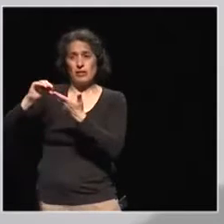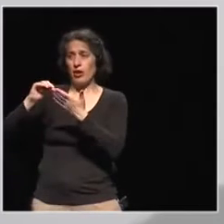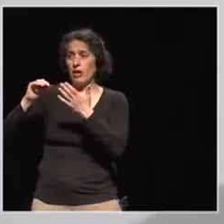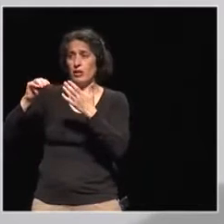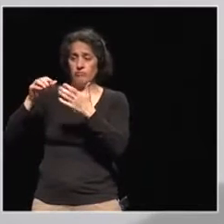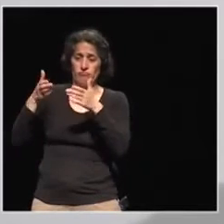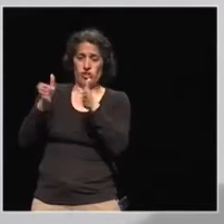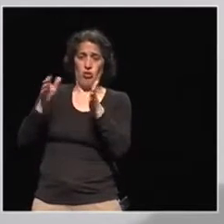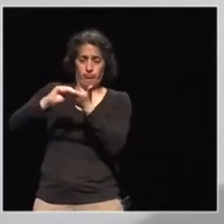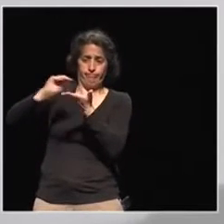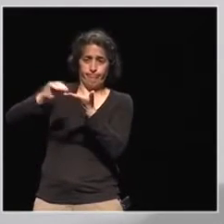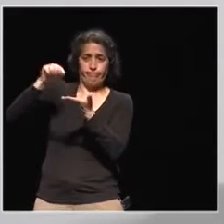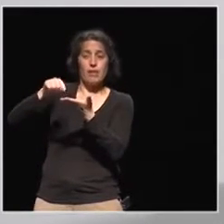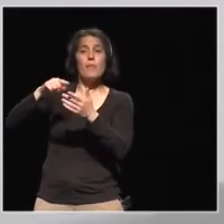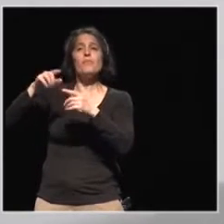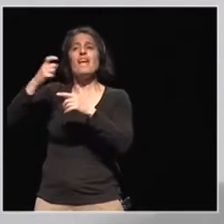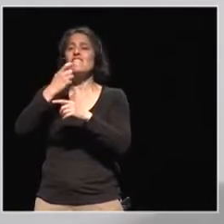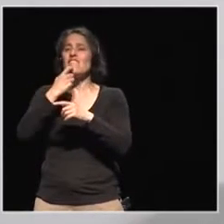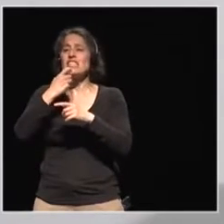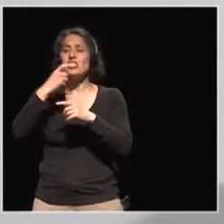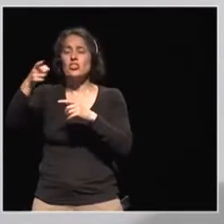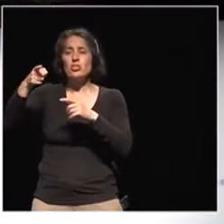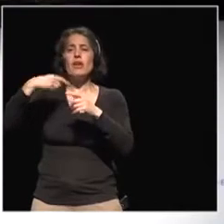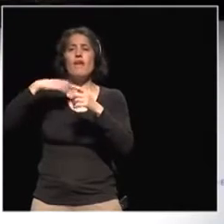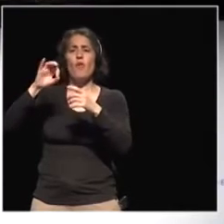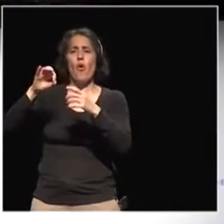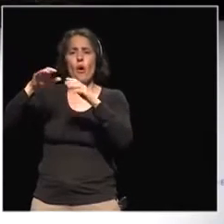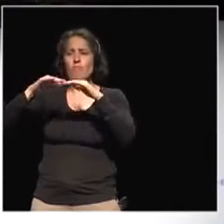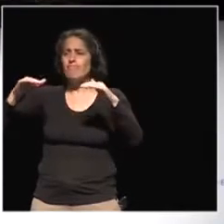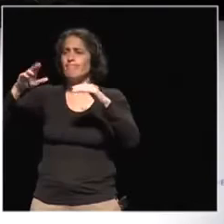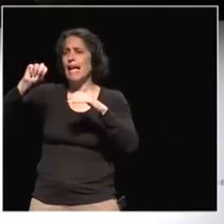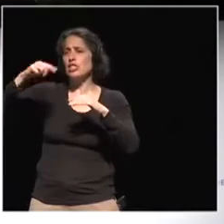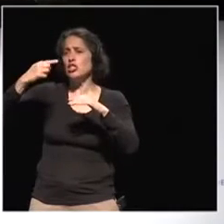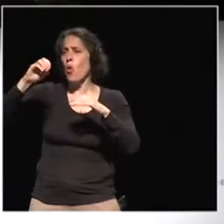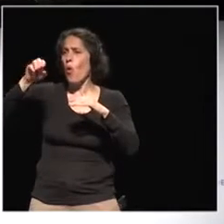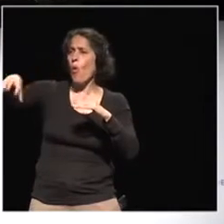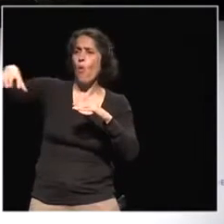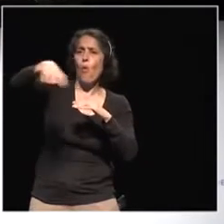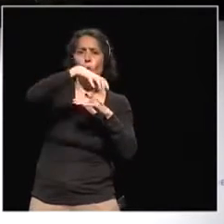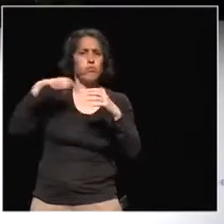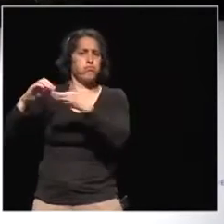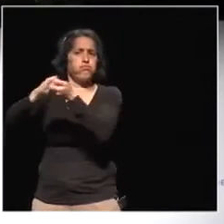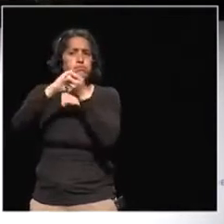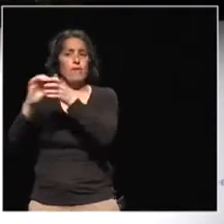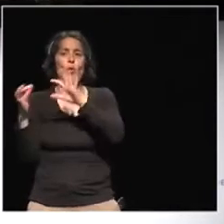platform of development NGOs towards the EU. And Helmut Hartmeier, is the